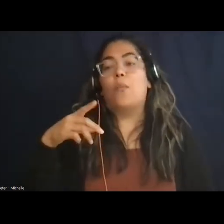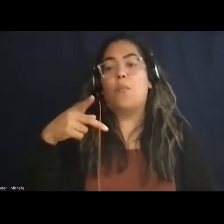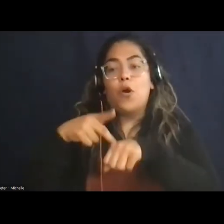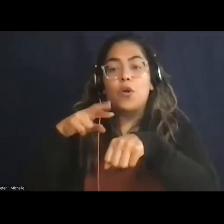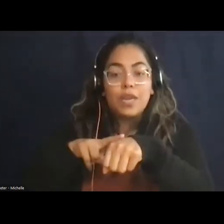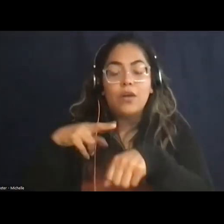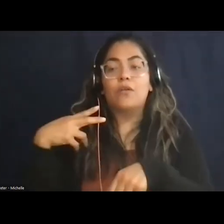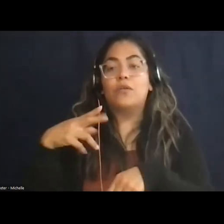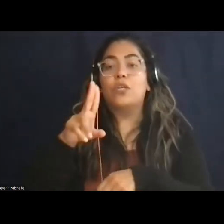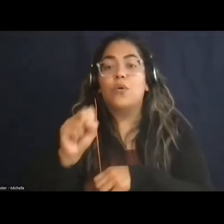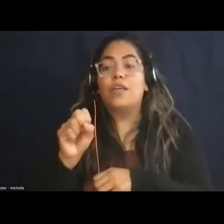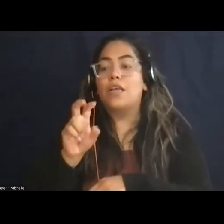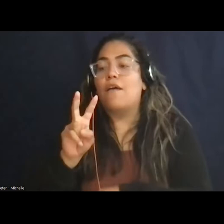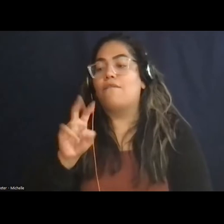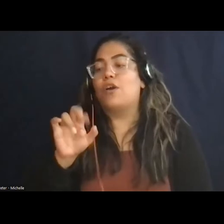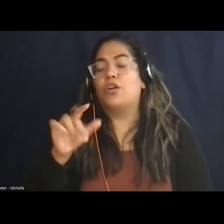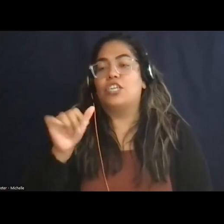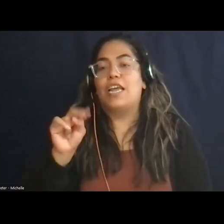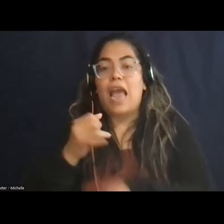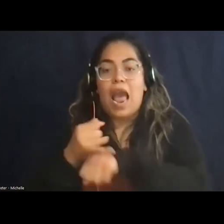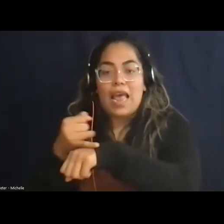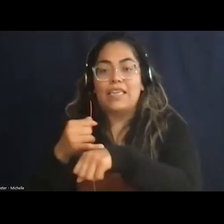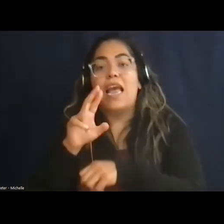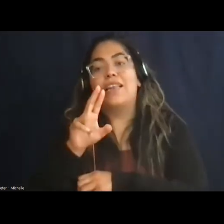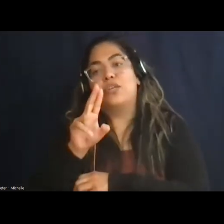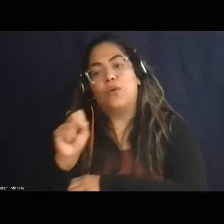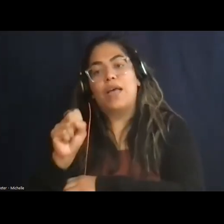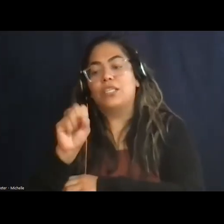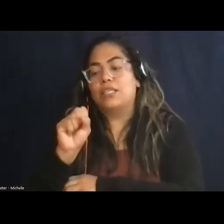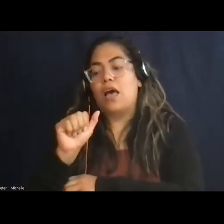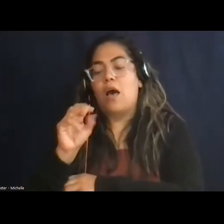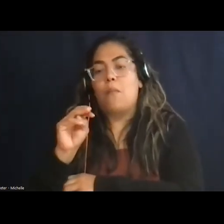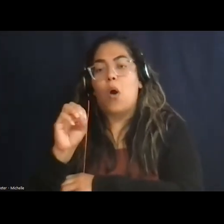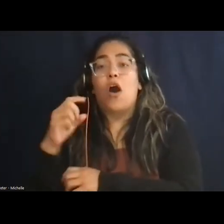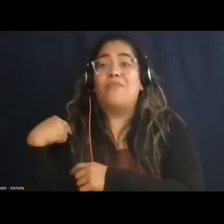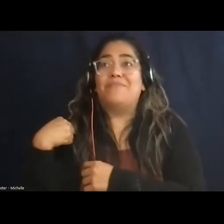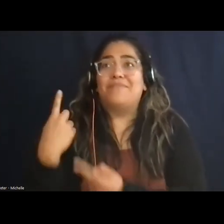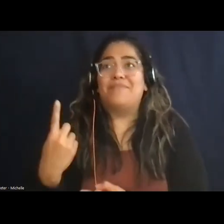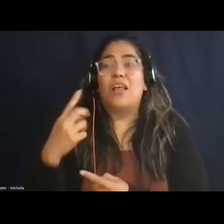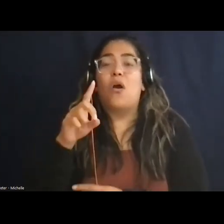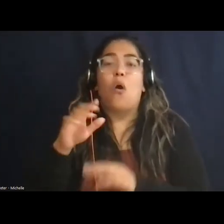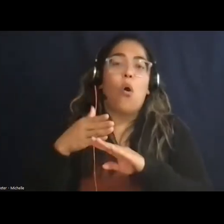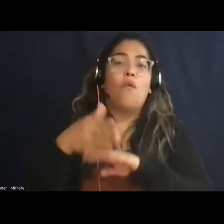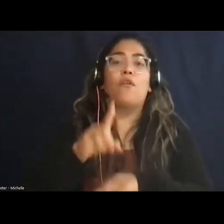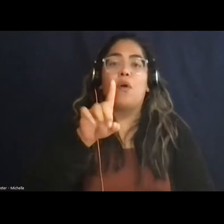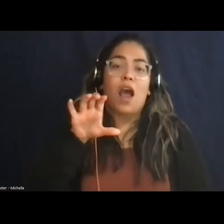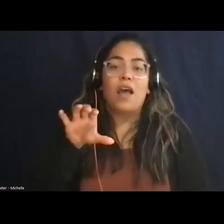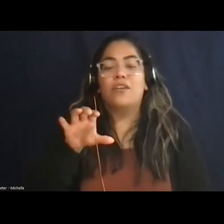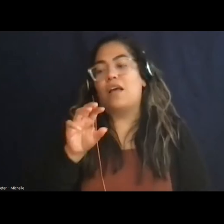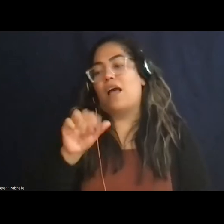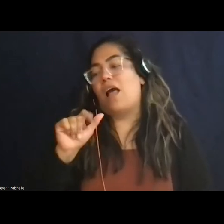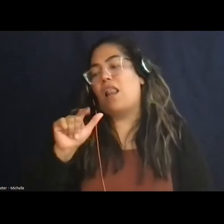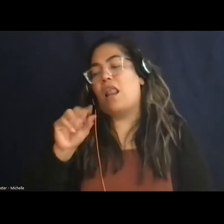and American Samoa. SCA's network of 100,000 alumni has global reach with folks